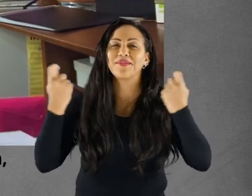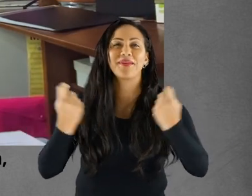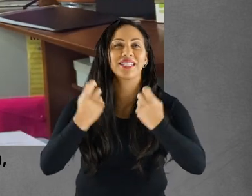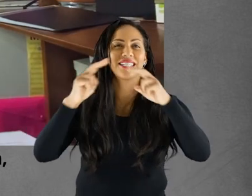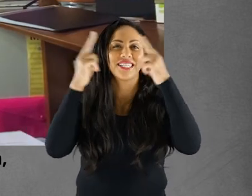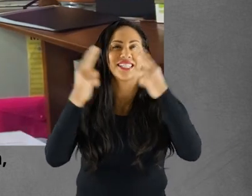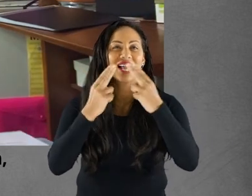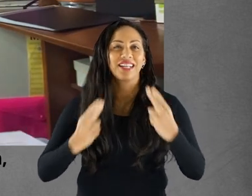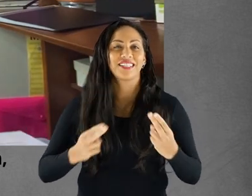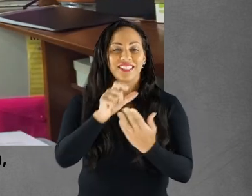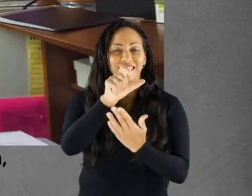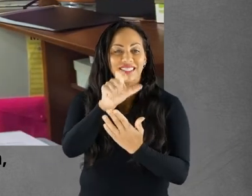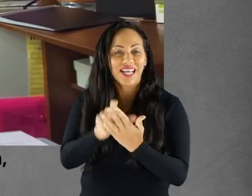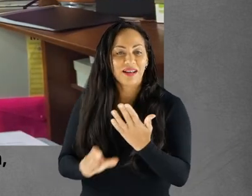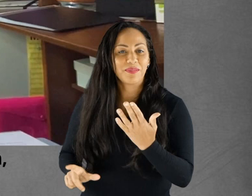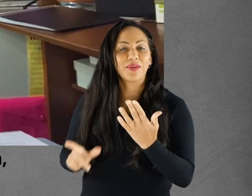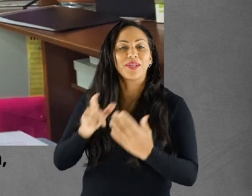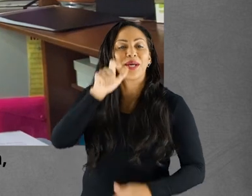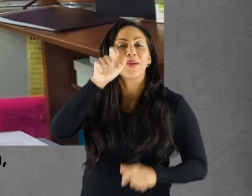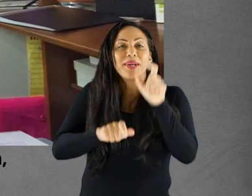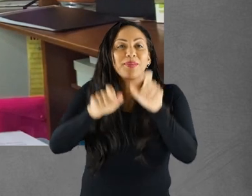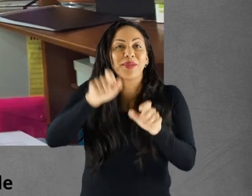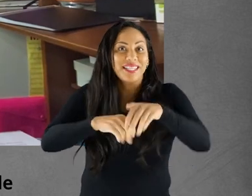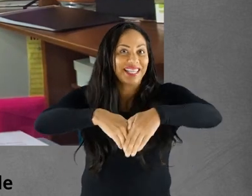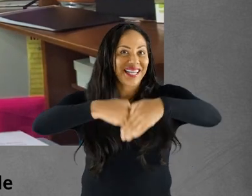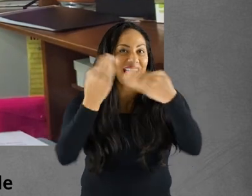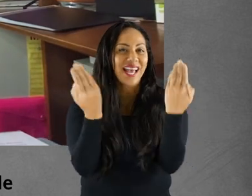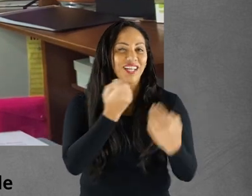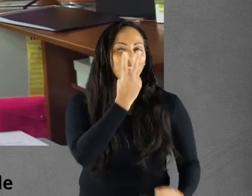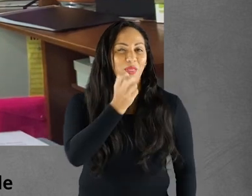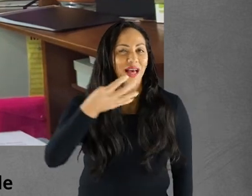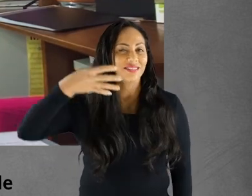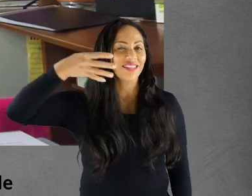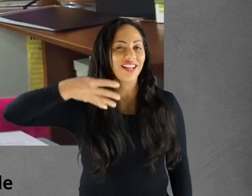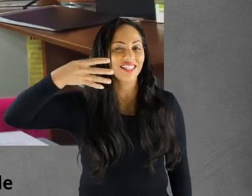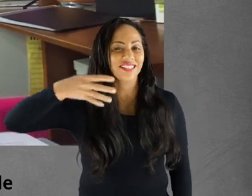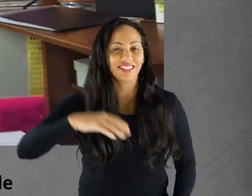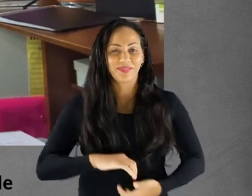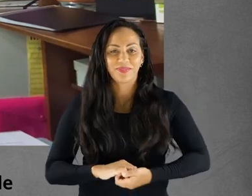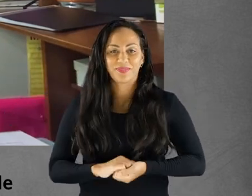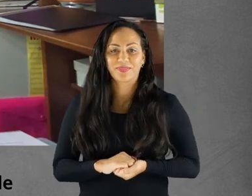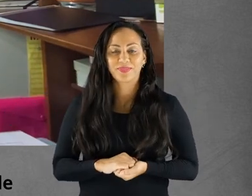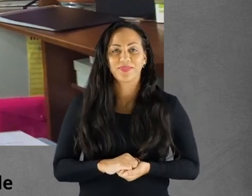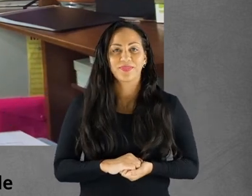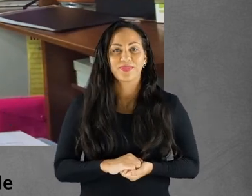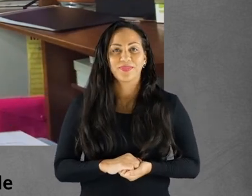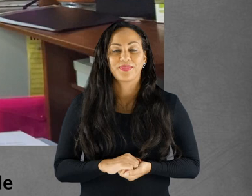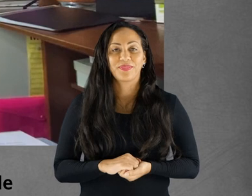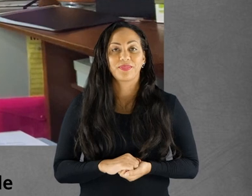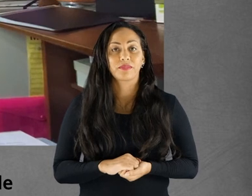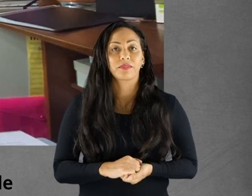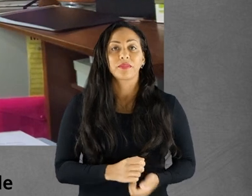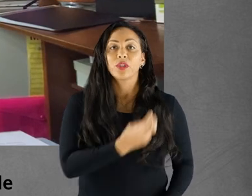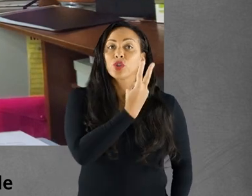celebrating International Disabled Persons Day 2019.